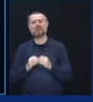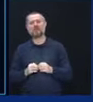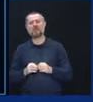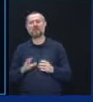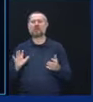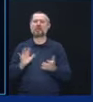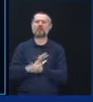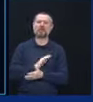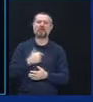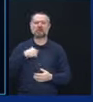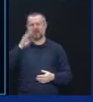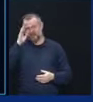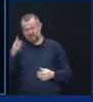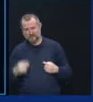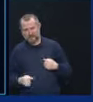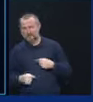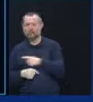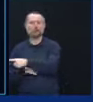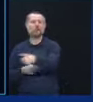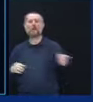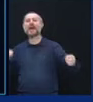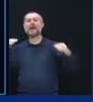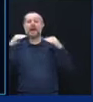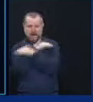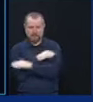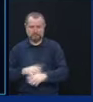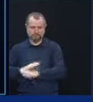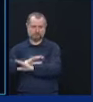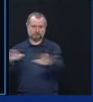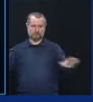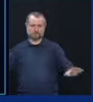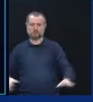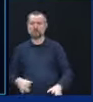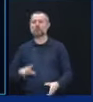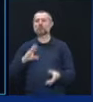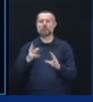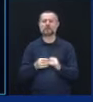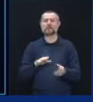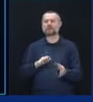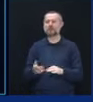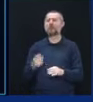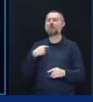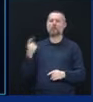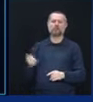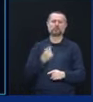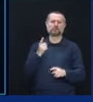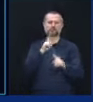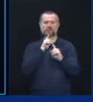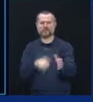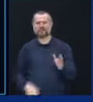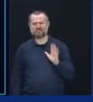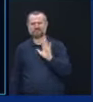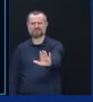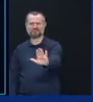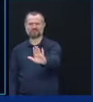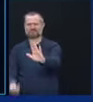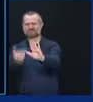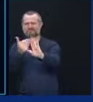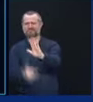That is a lie. Total deaths were always reported to nursing homes and hospitals.